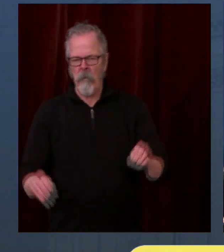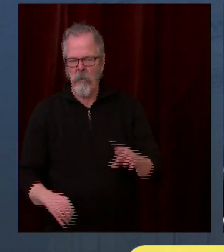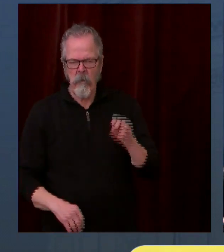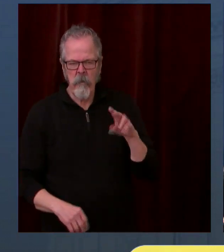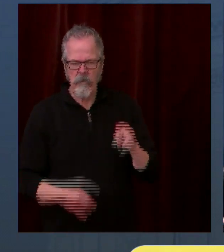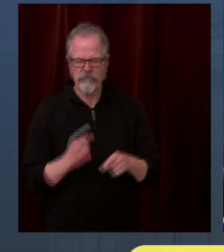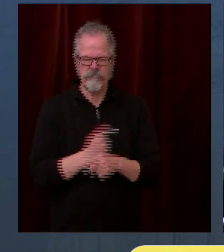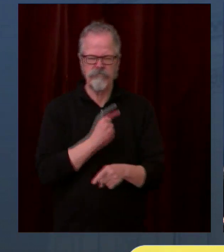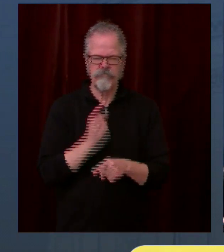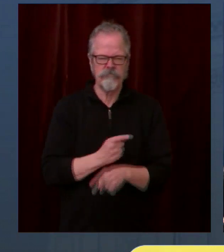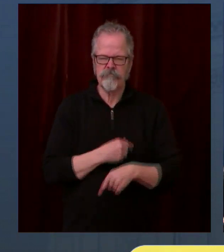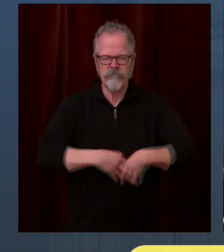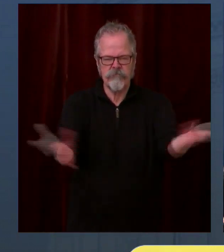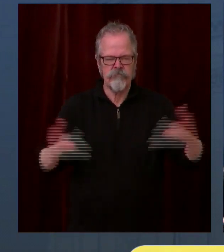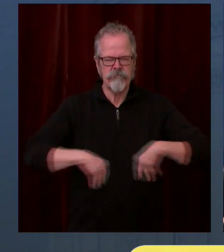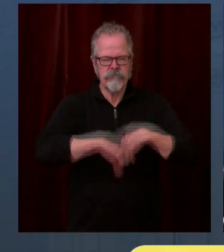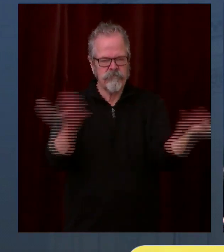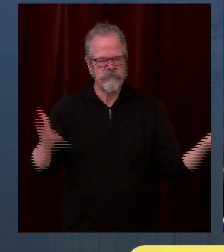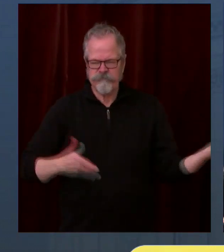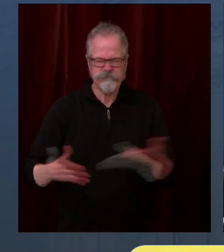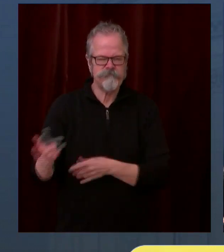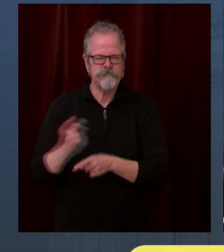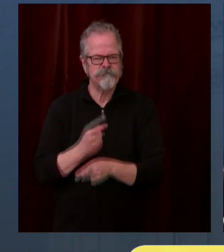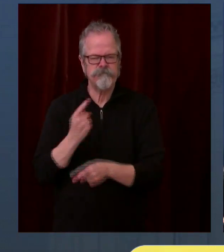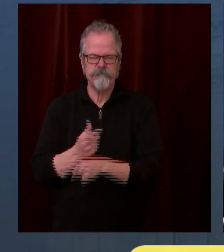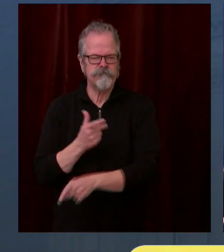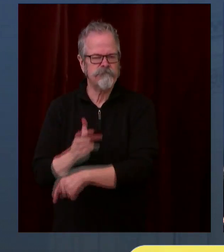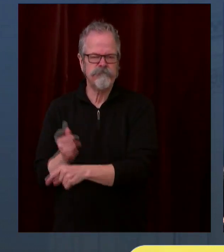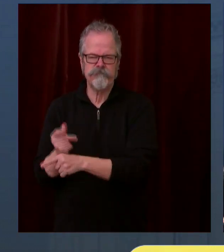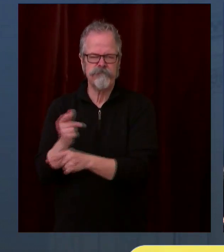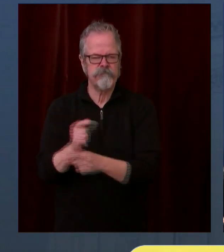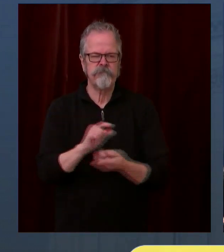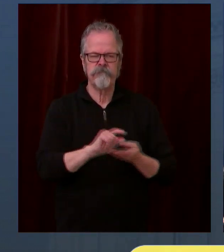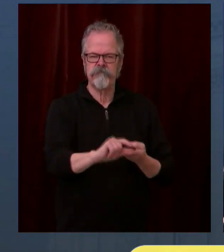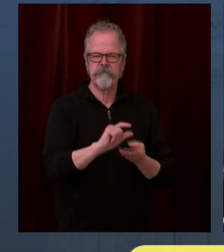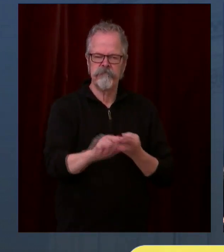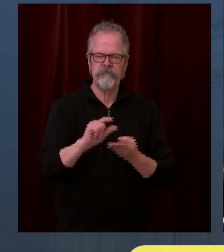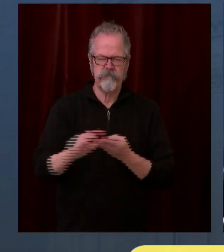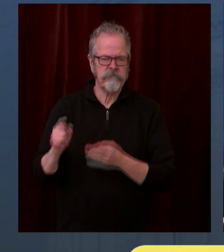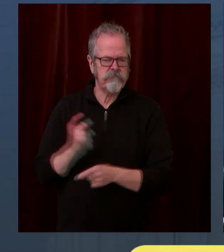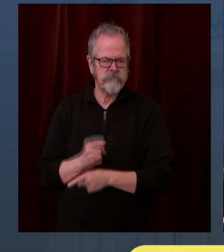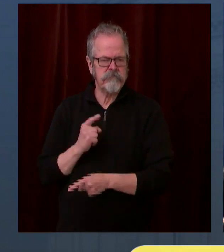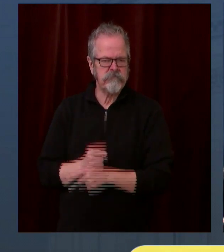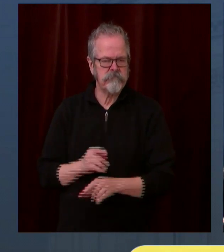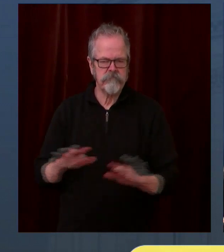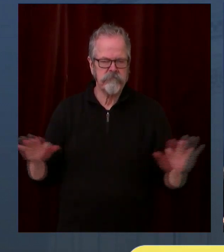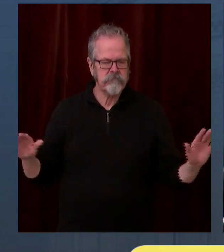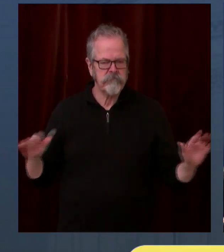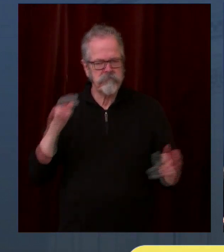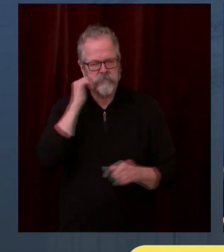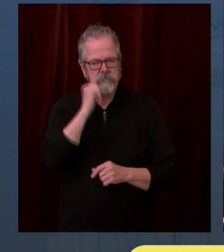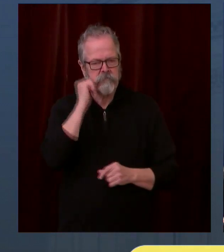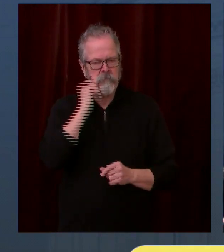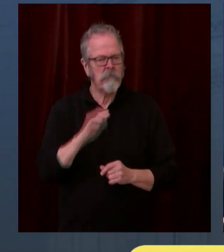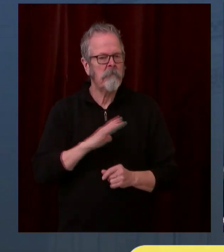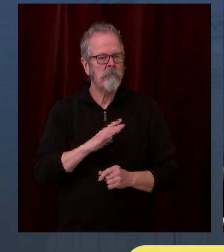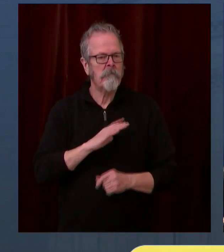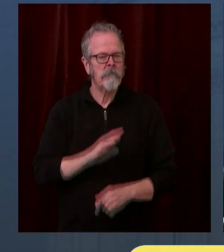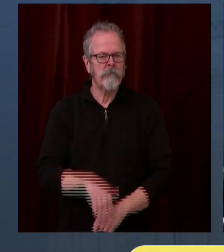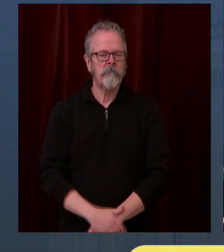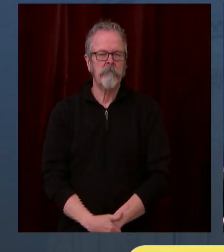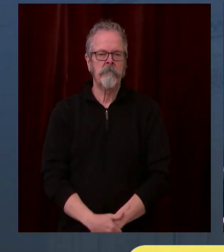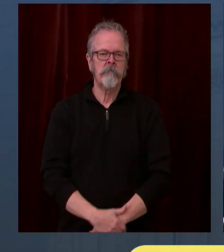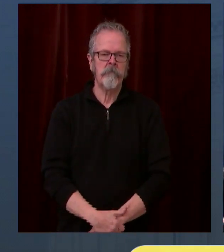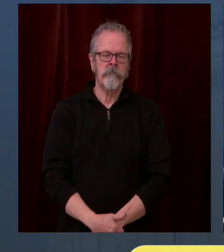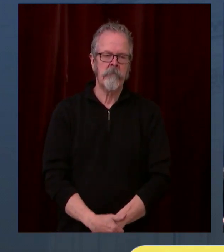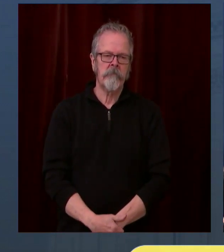And I do believe it's going to help us a lot. So thank them and their employees because I think their employees can be huge partners in this